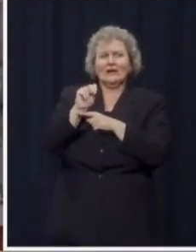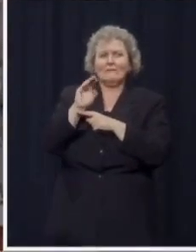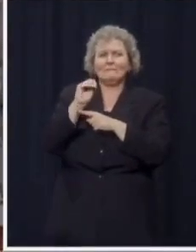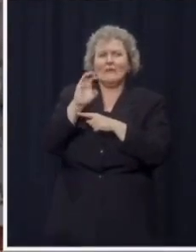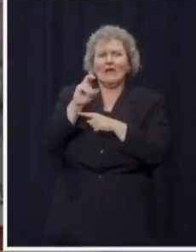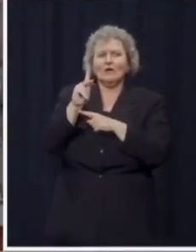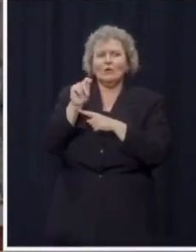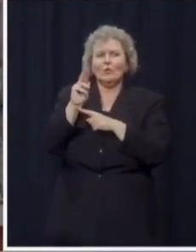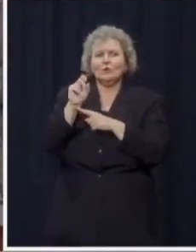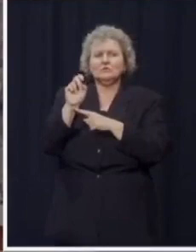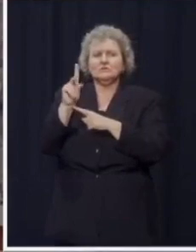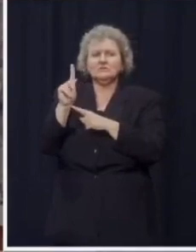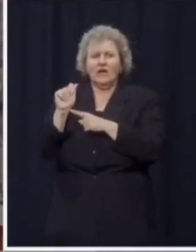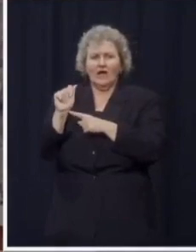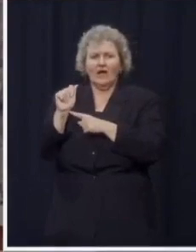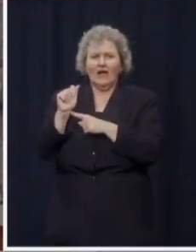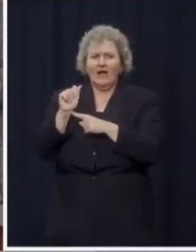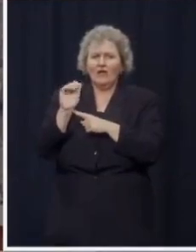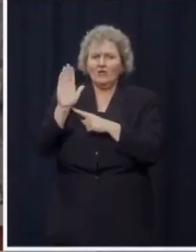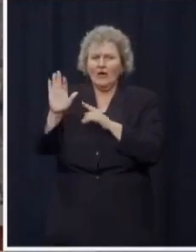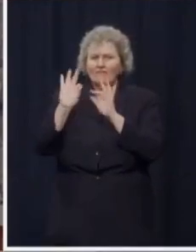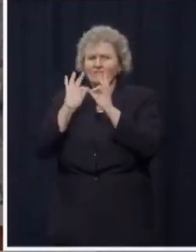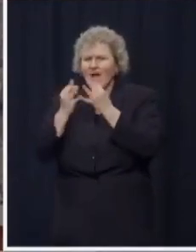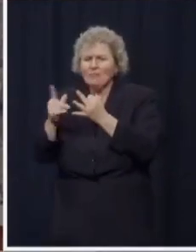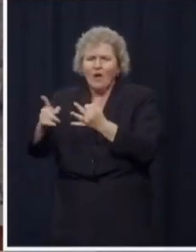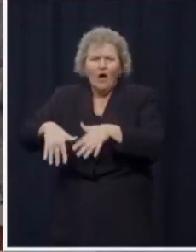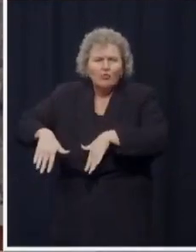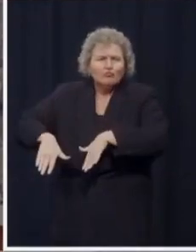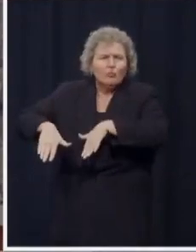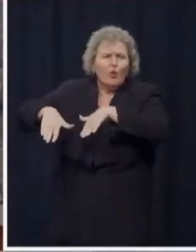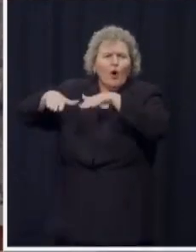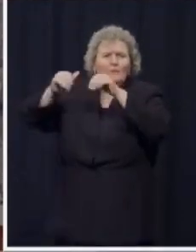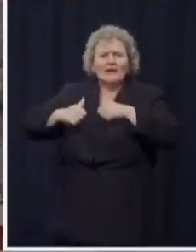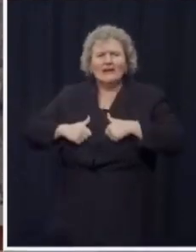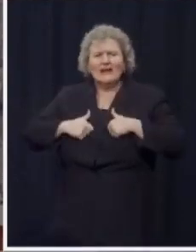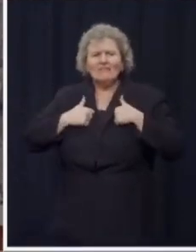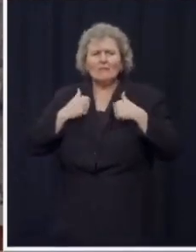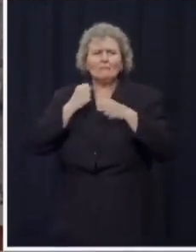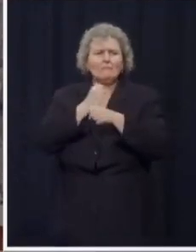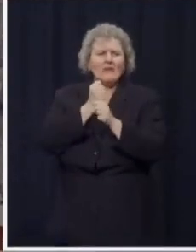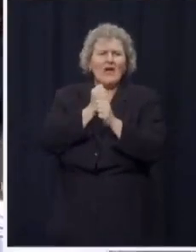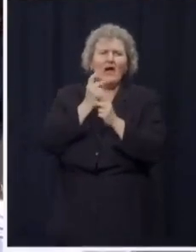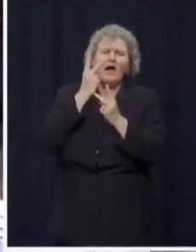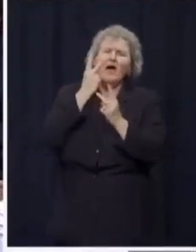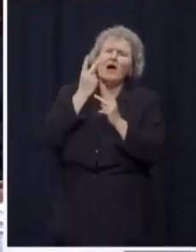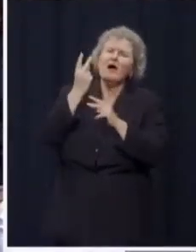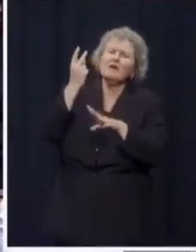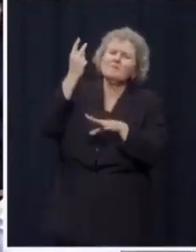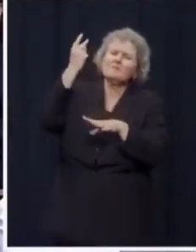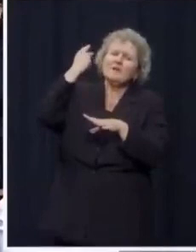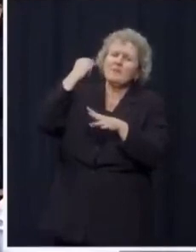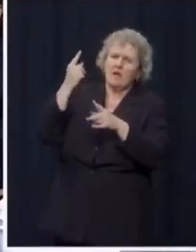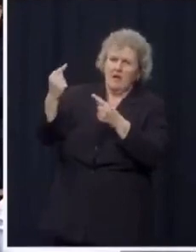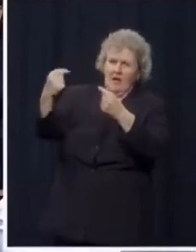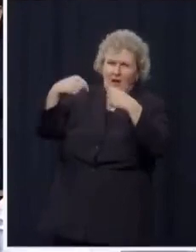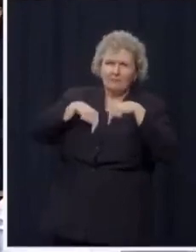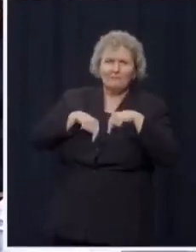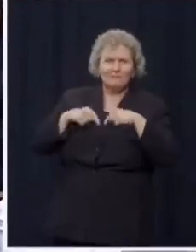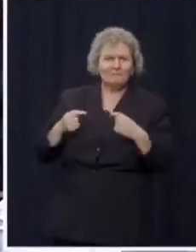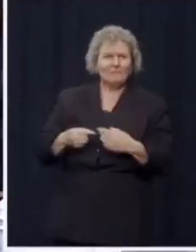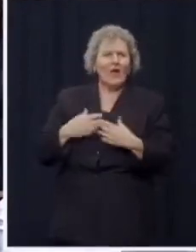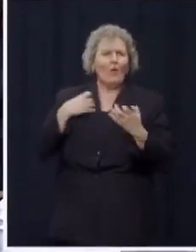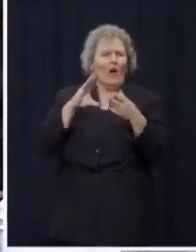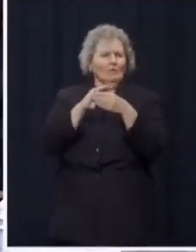lives, and made memories over so many years. Thanks for being with us, Gaylene. Let me tell you about Gaylene.